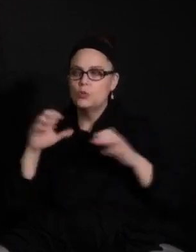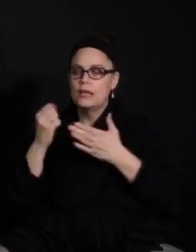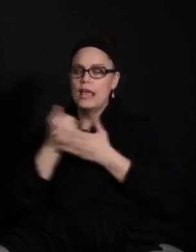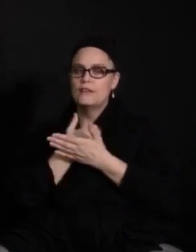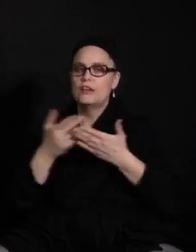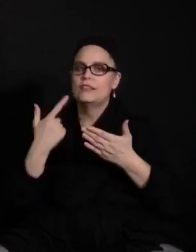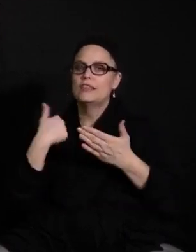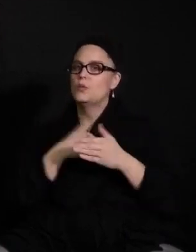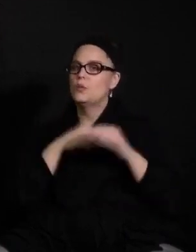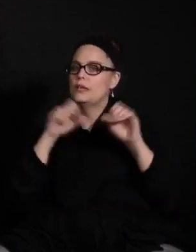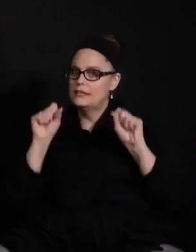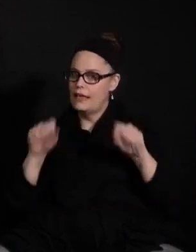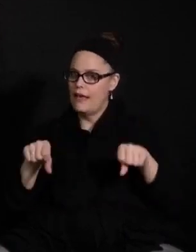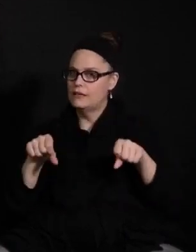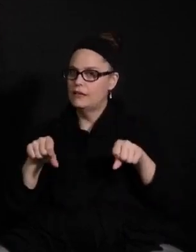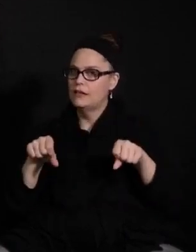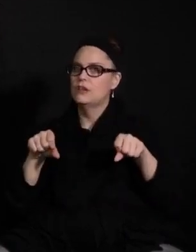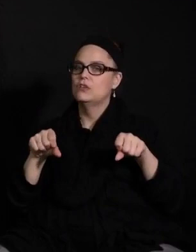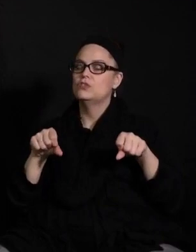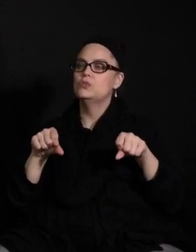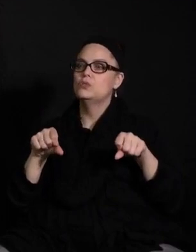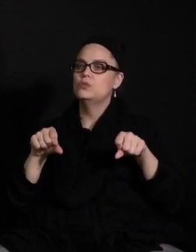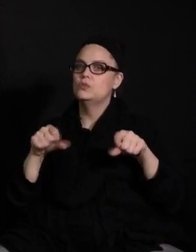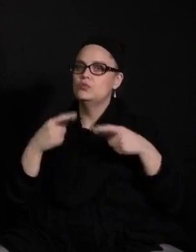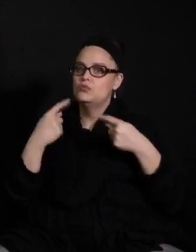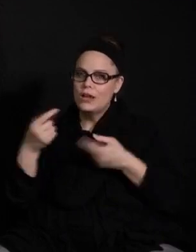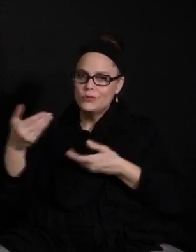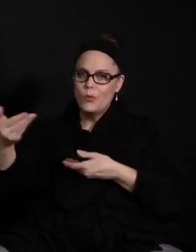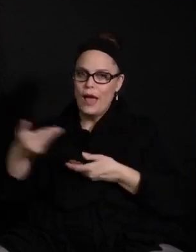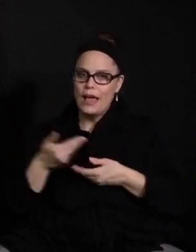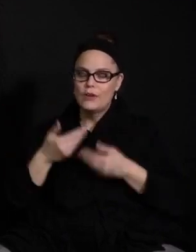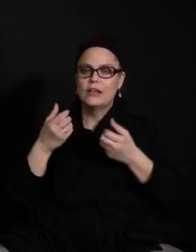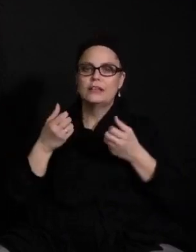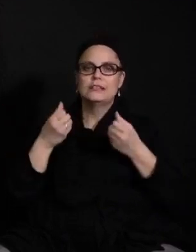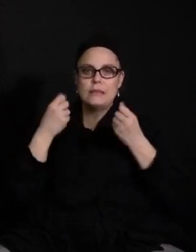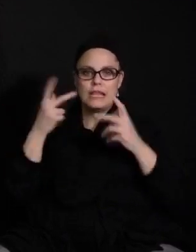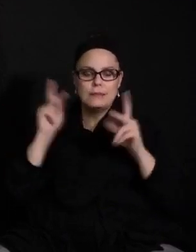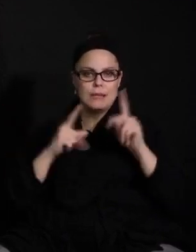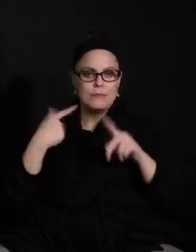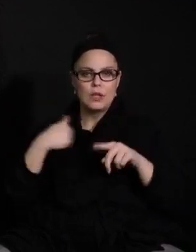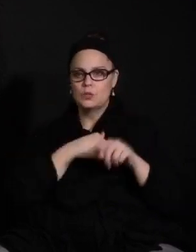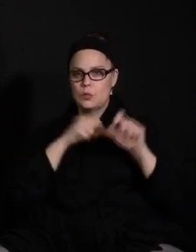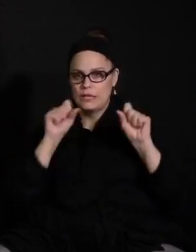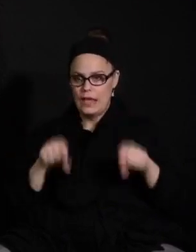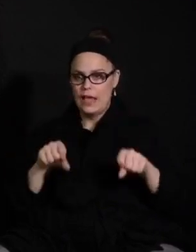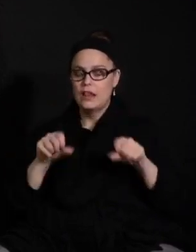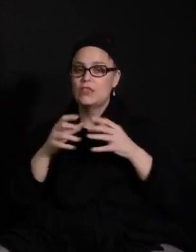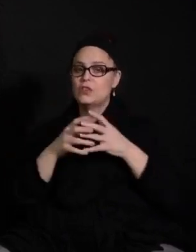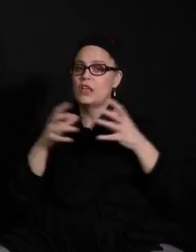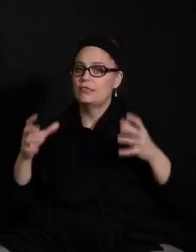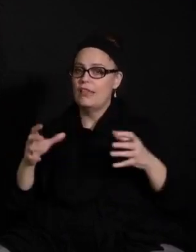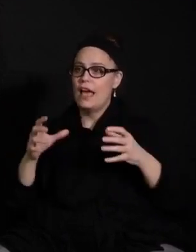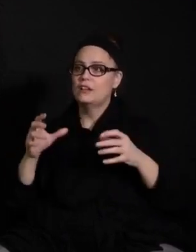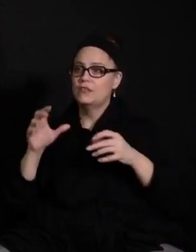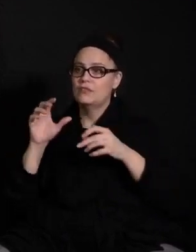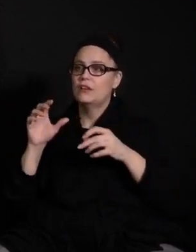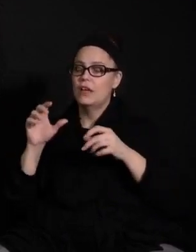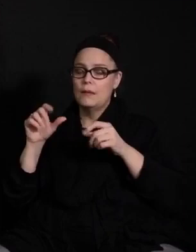right now to get as many folks as well. can. All employers out there are really struggling with hiring.